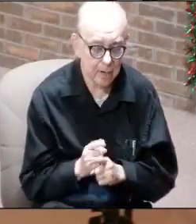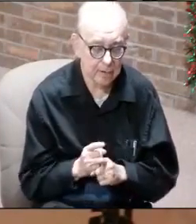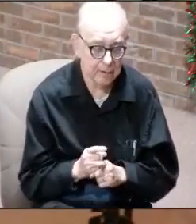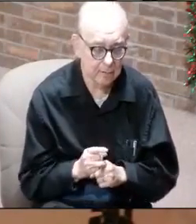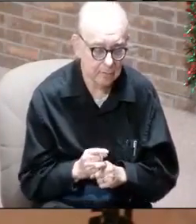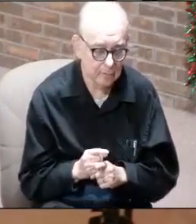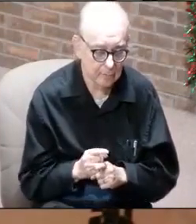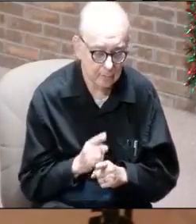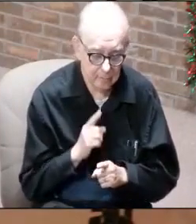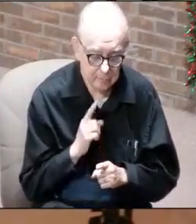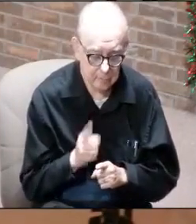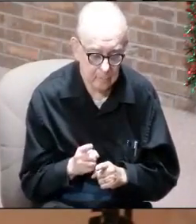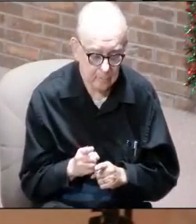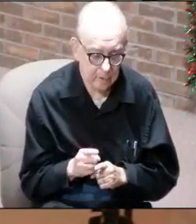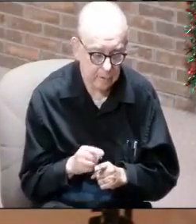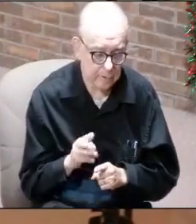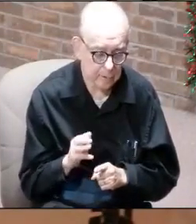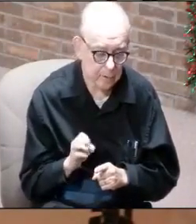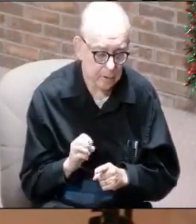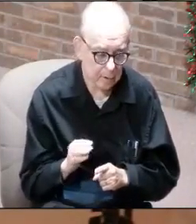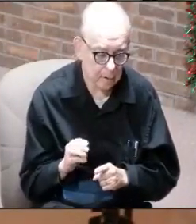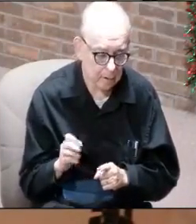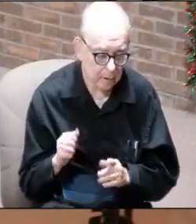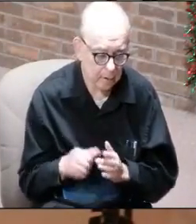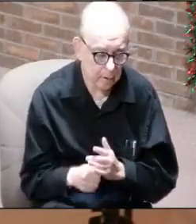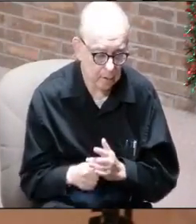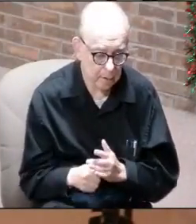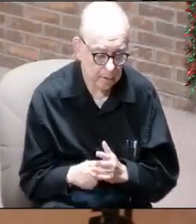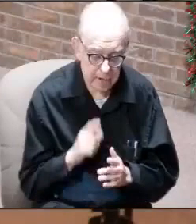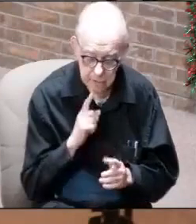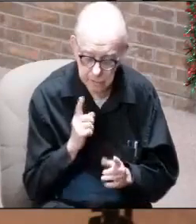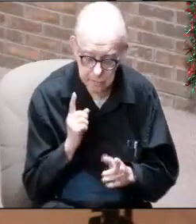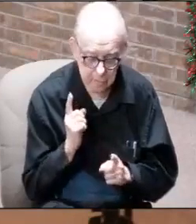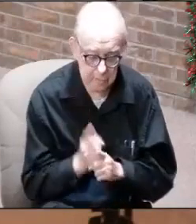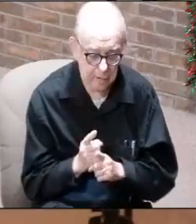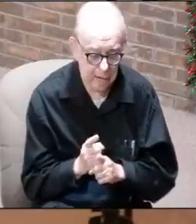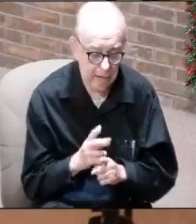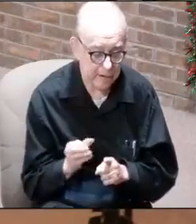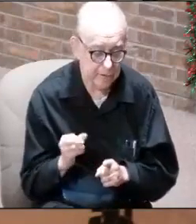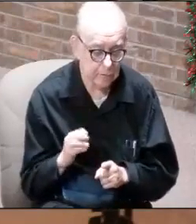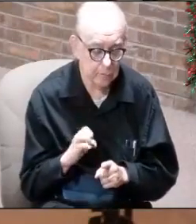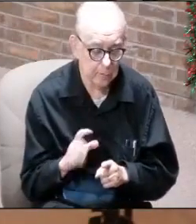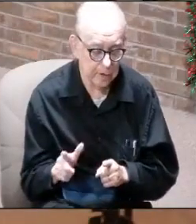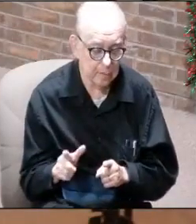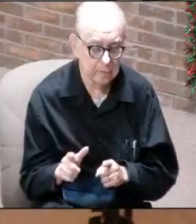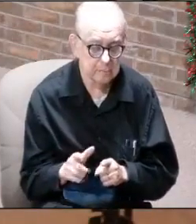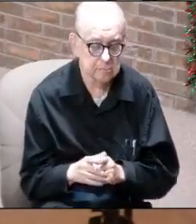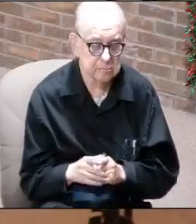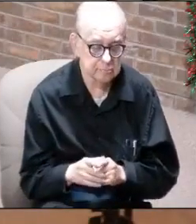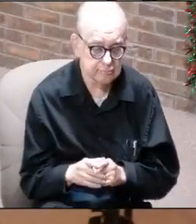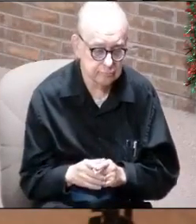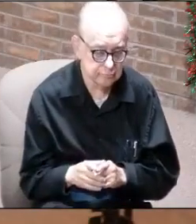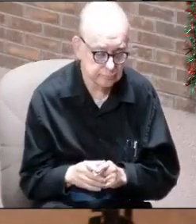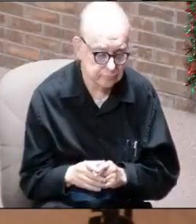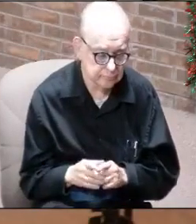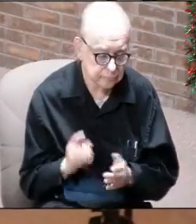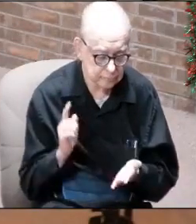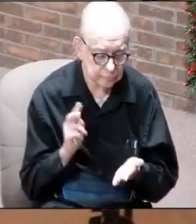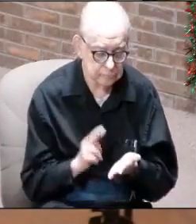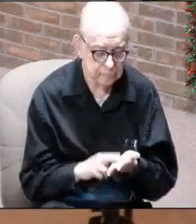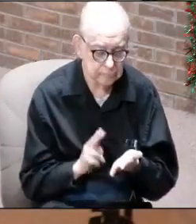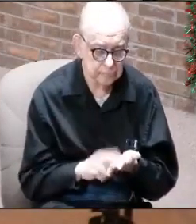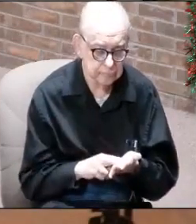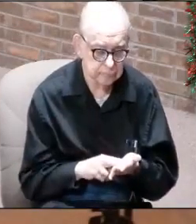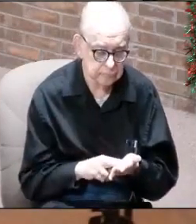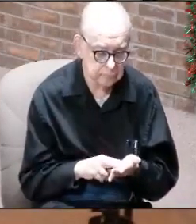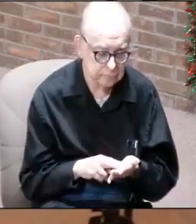It was actually on a website that is absolutely correct and real, signed by 100